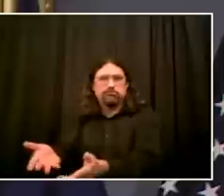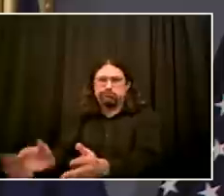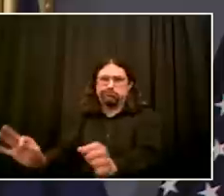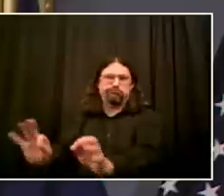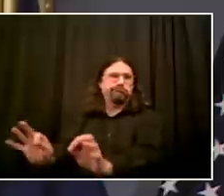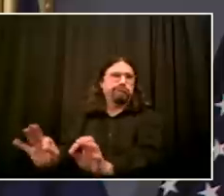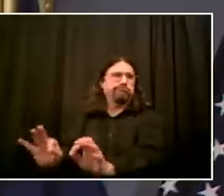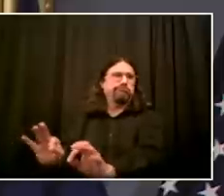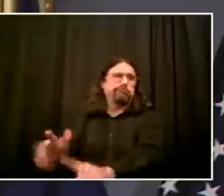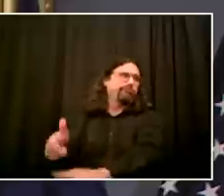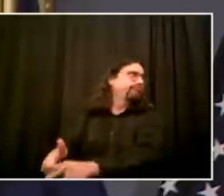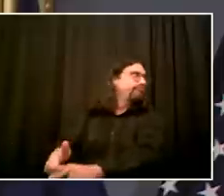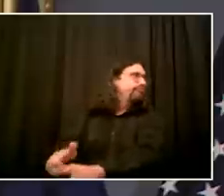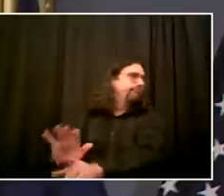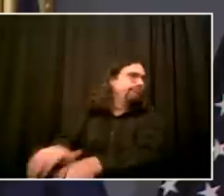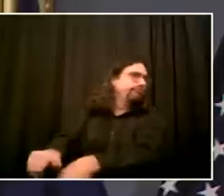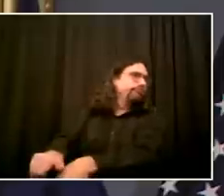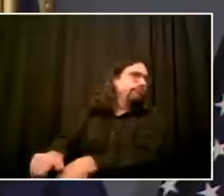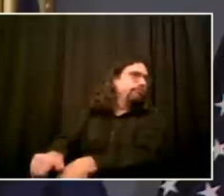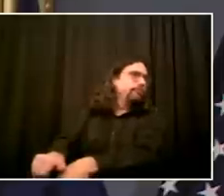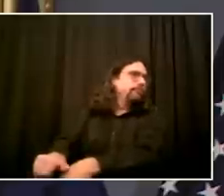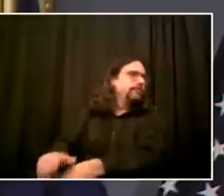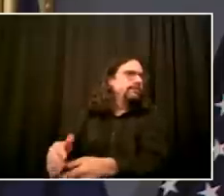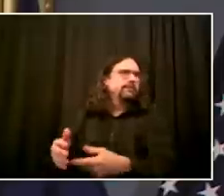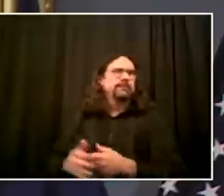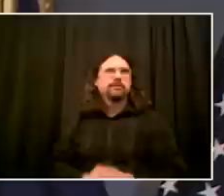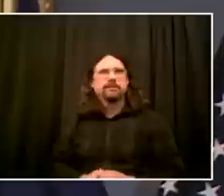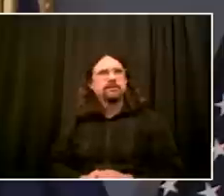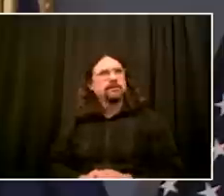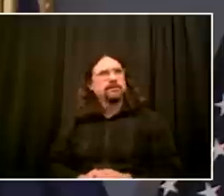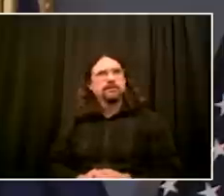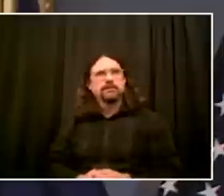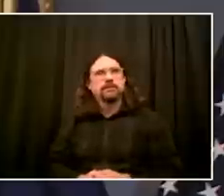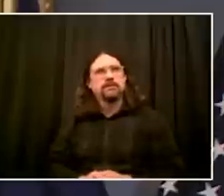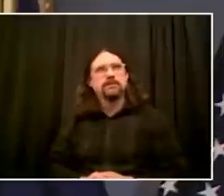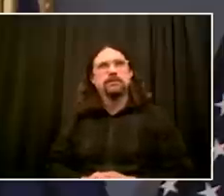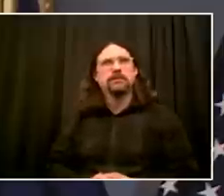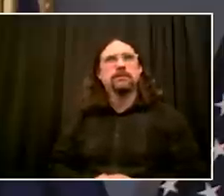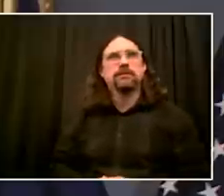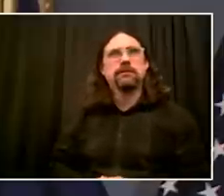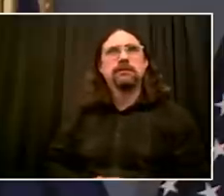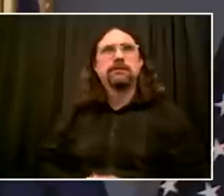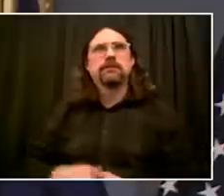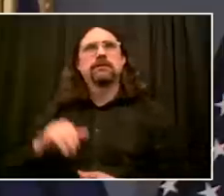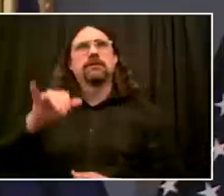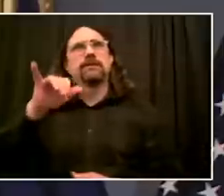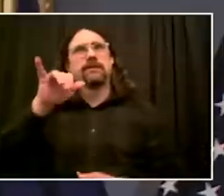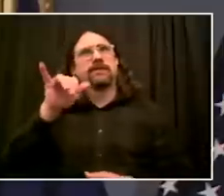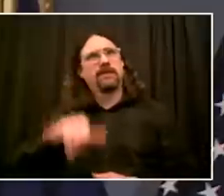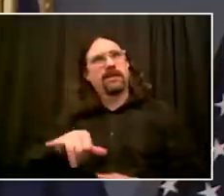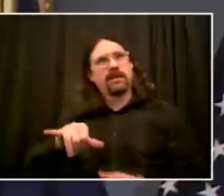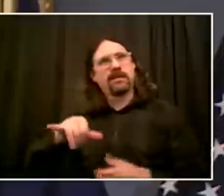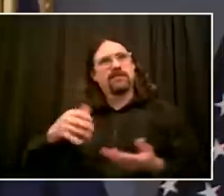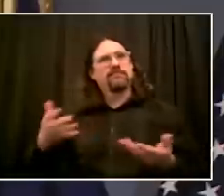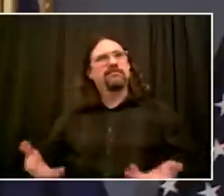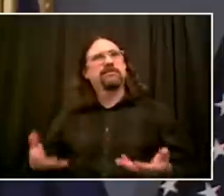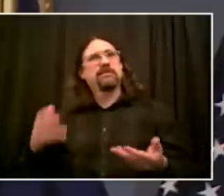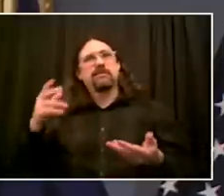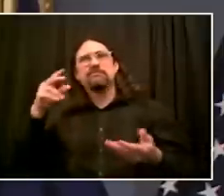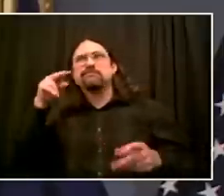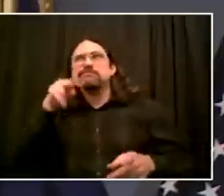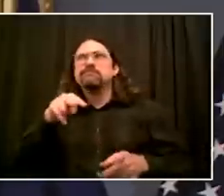So I just think we have to have an honest conversation about that. And in terms of de-escalation, I watched